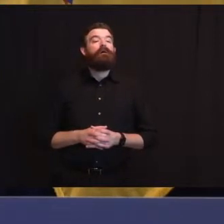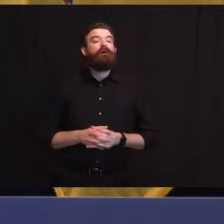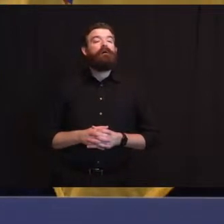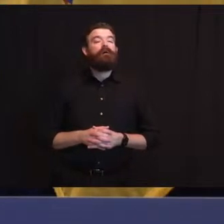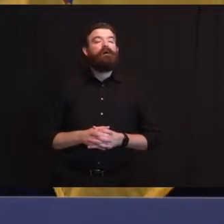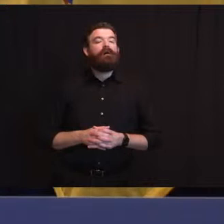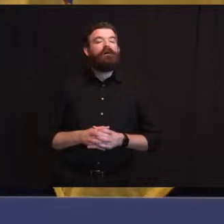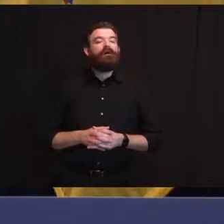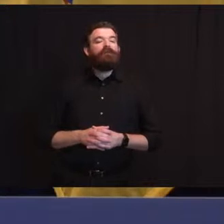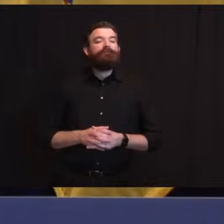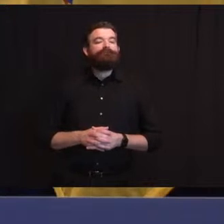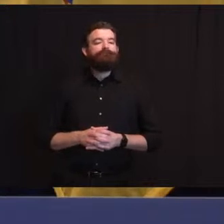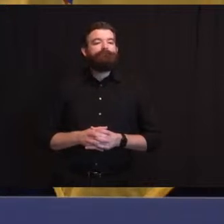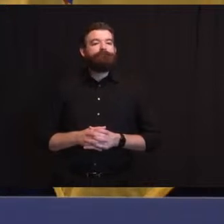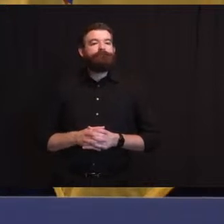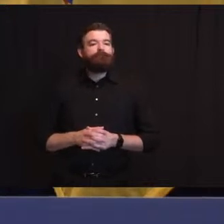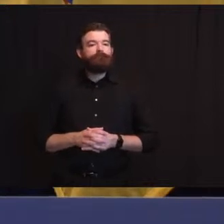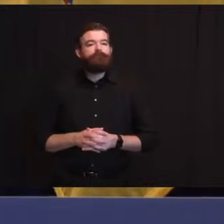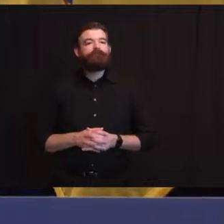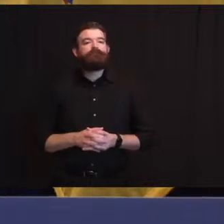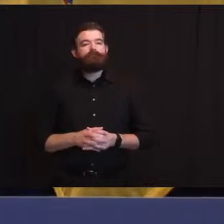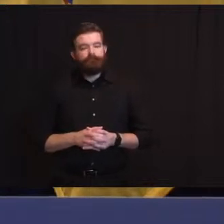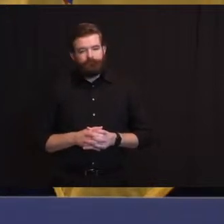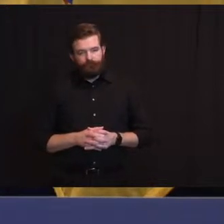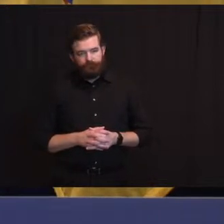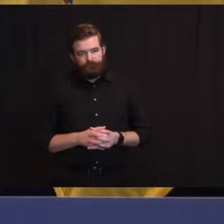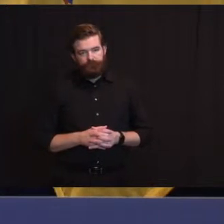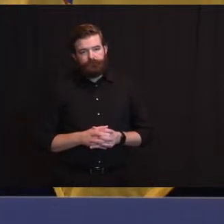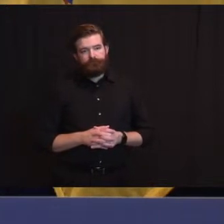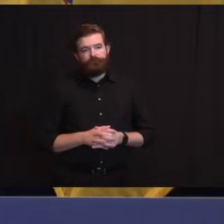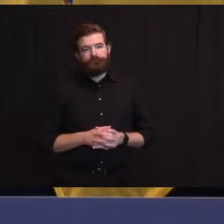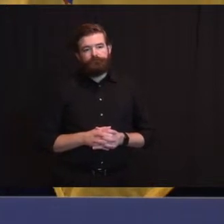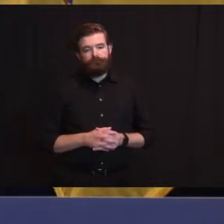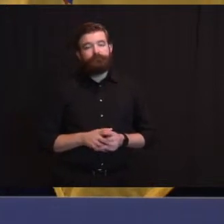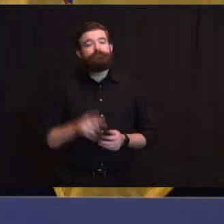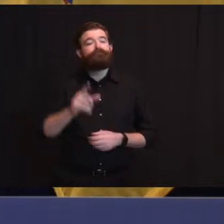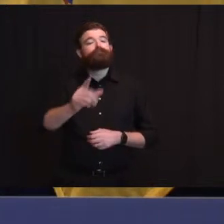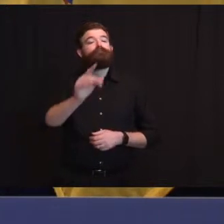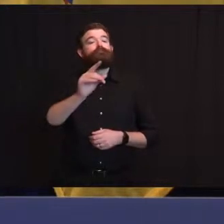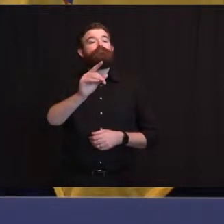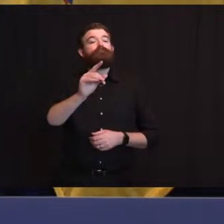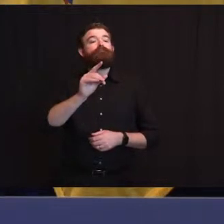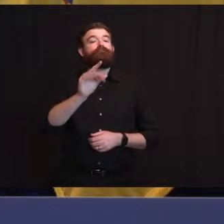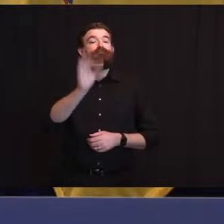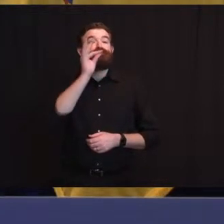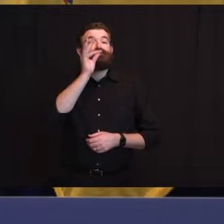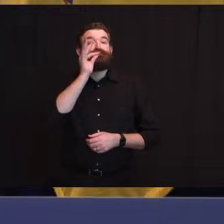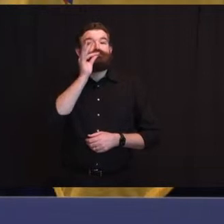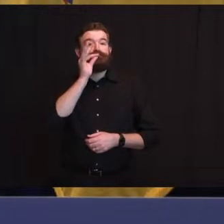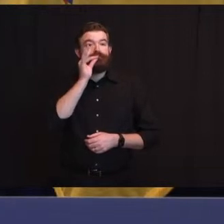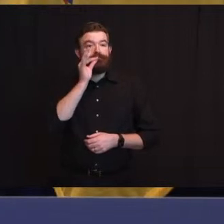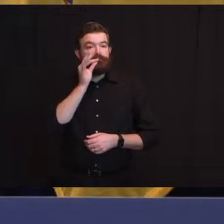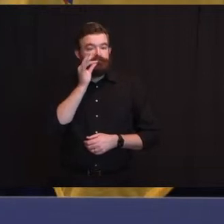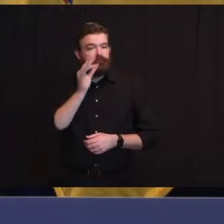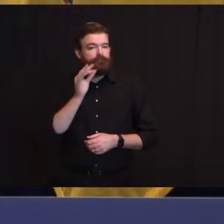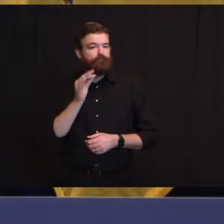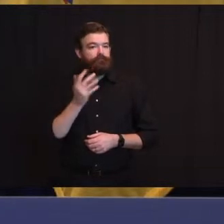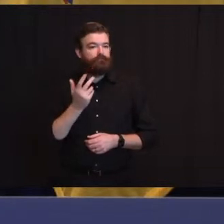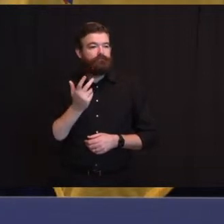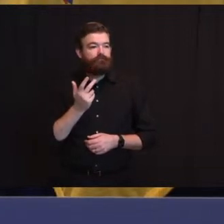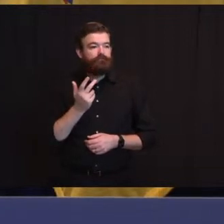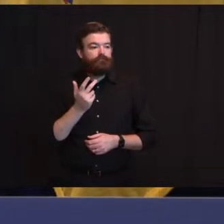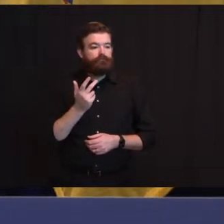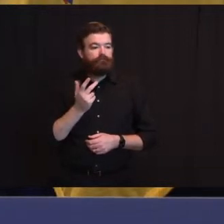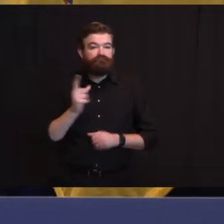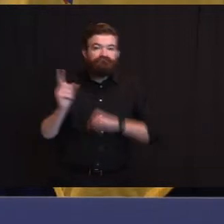and I want to give them a shout out for their spirit, continuing spirit of cooperation, good conversations with the Senate president and the speaker,